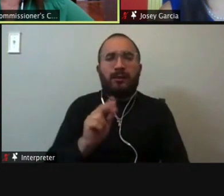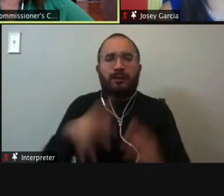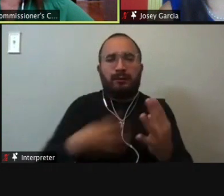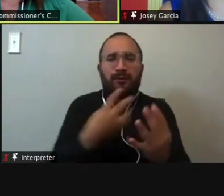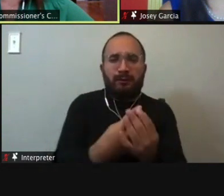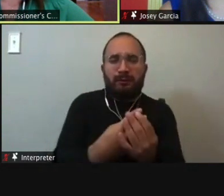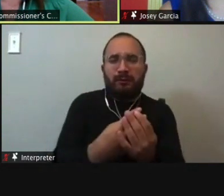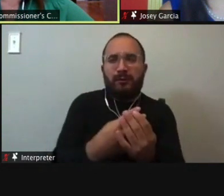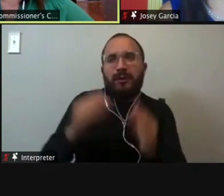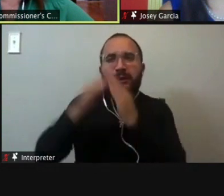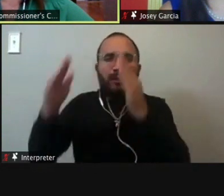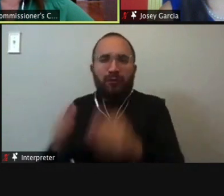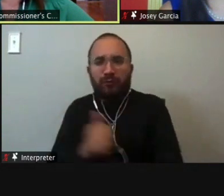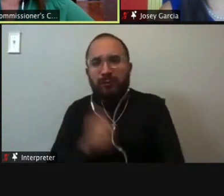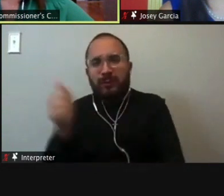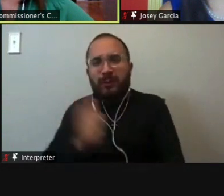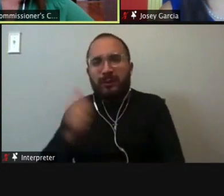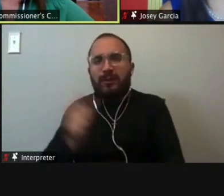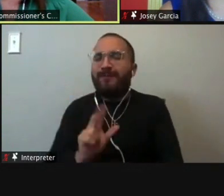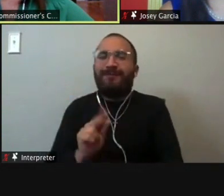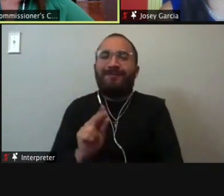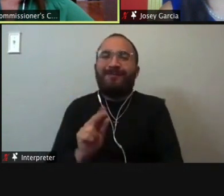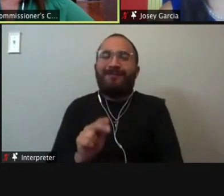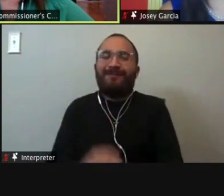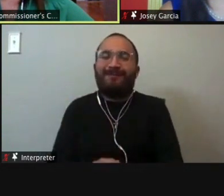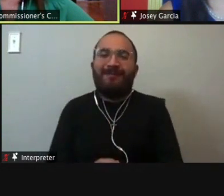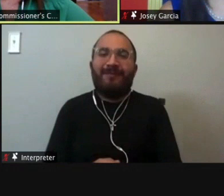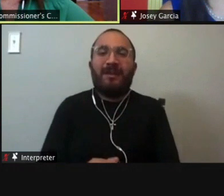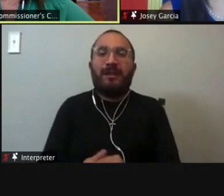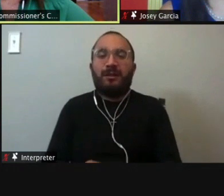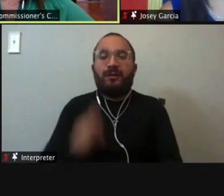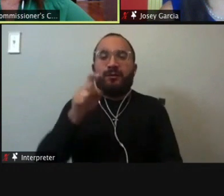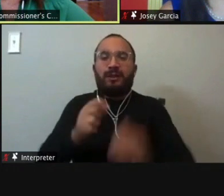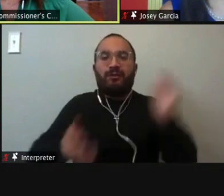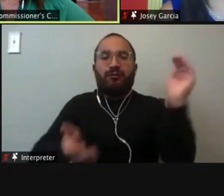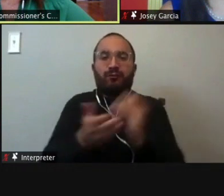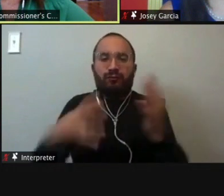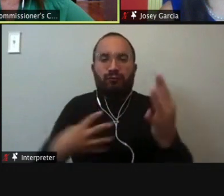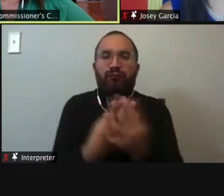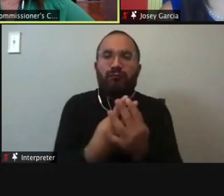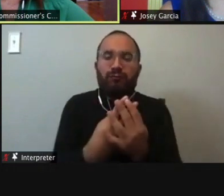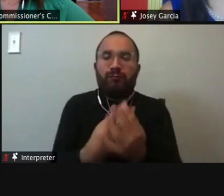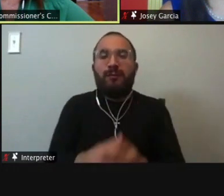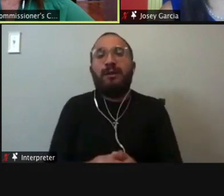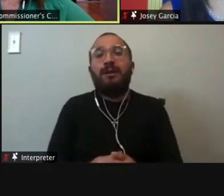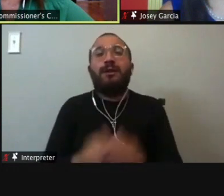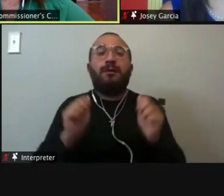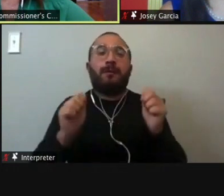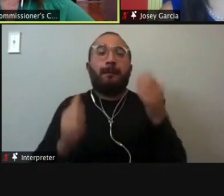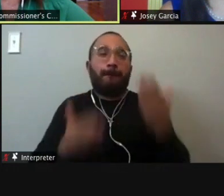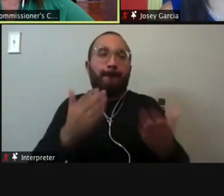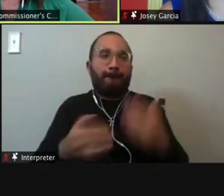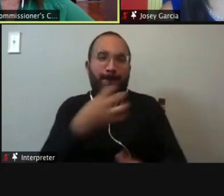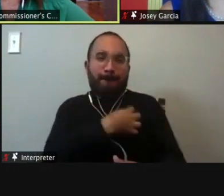into investing in our community and in ourselves. And so if, if working with the sheriff's office, they could work on a program like that,